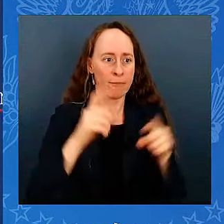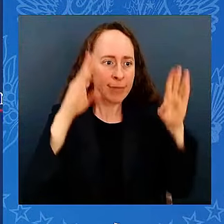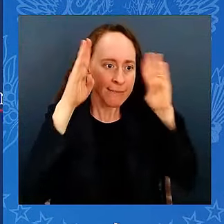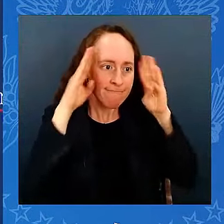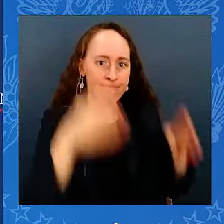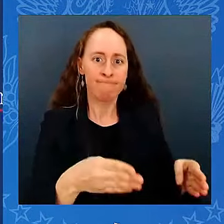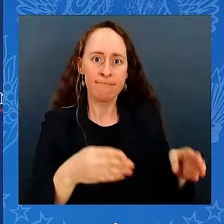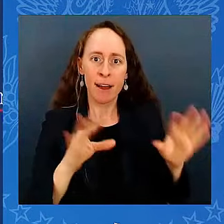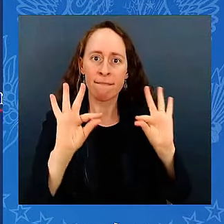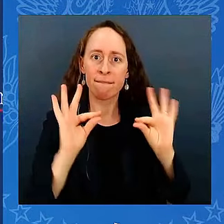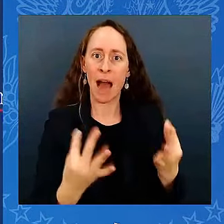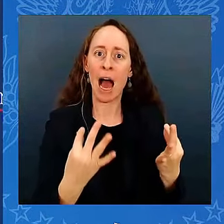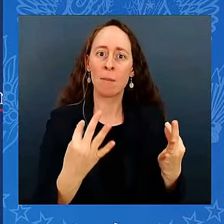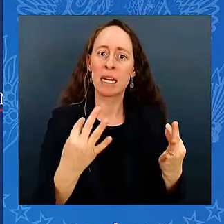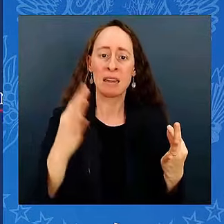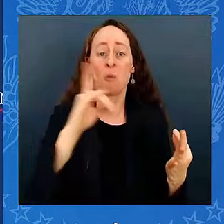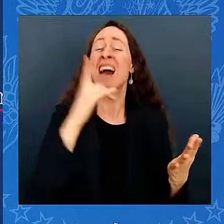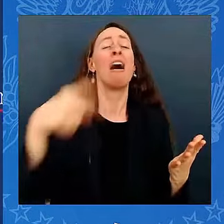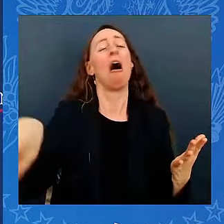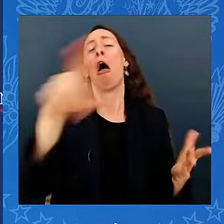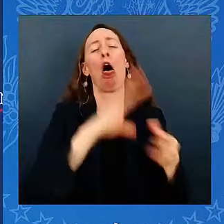No, I'm serious. Watch.